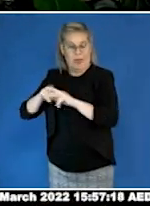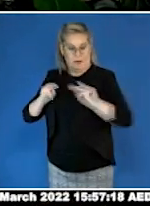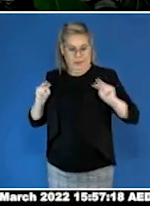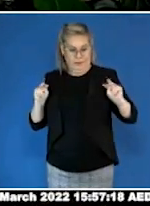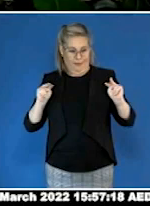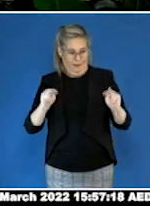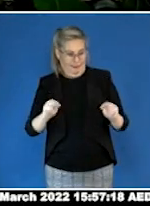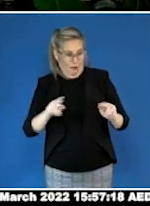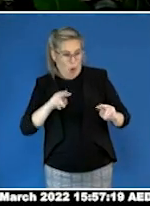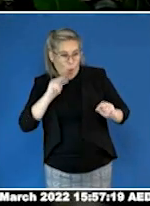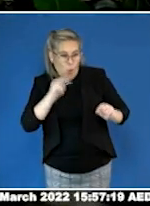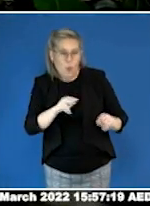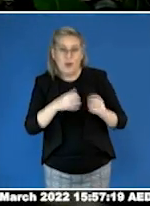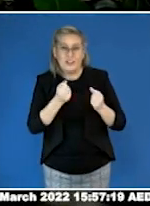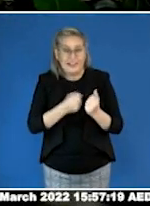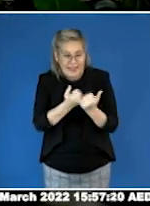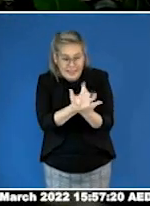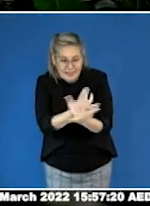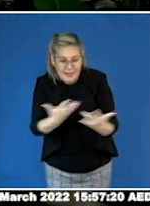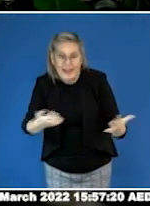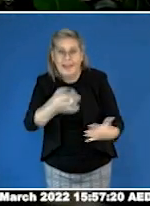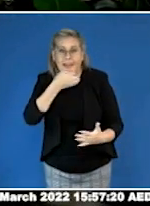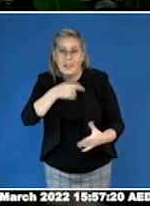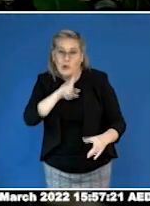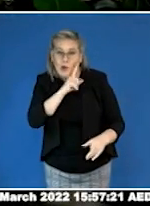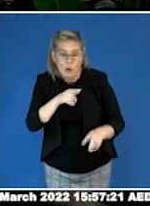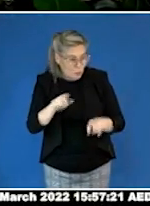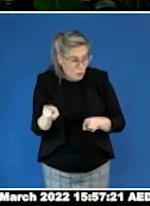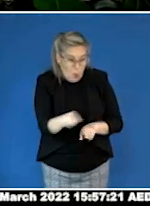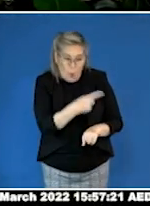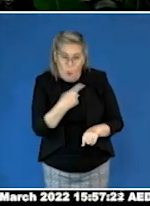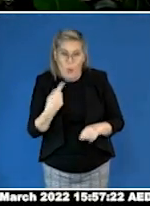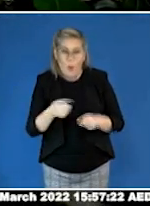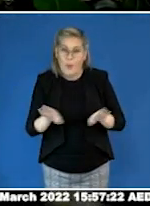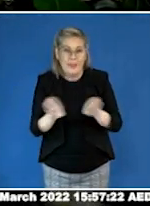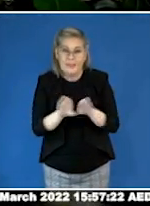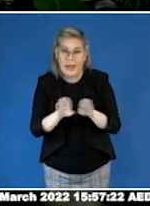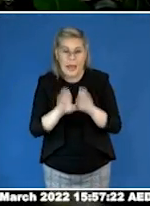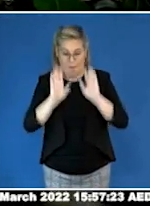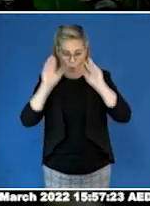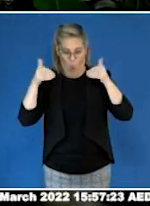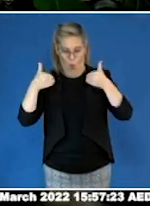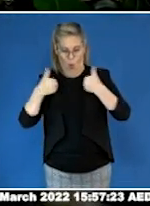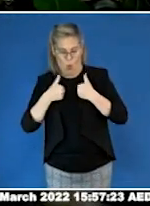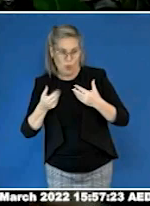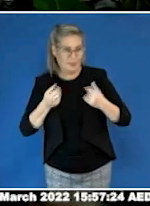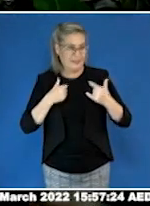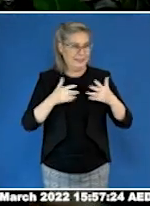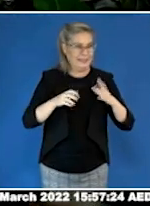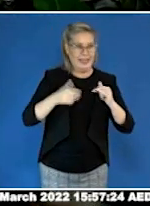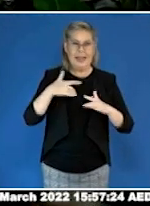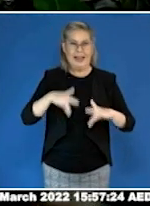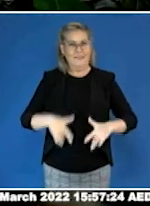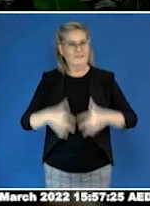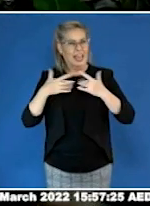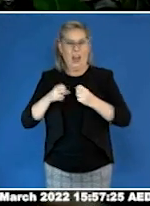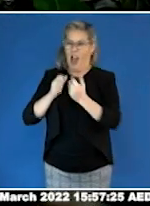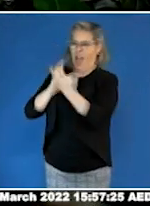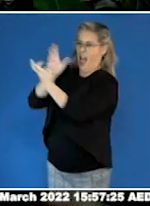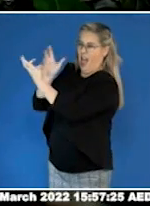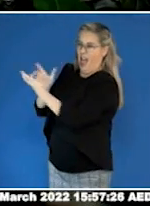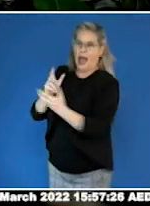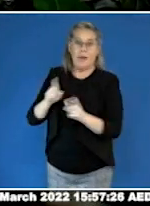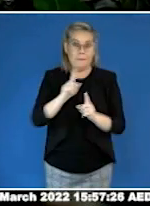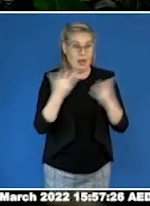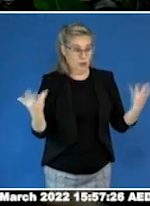laughing together. I saw the parents have tears streaming down their face. I knew this was our calling. I knew we could